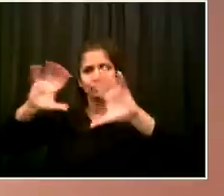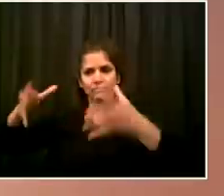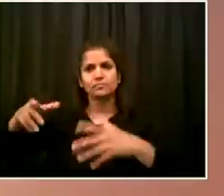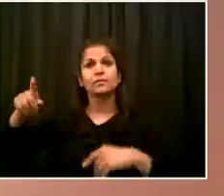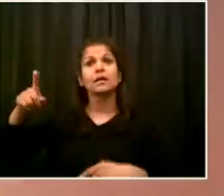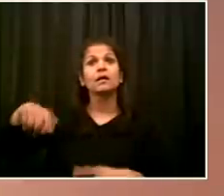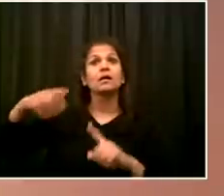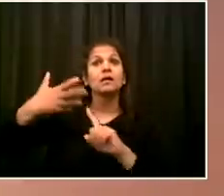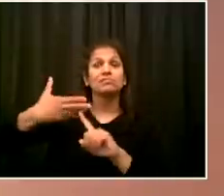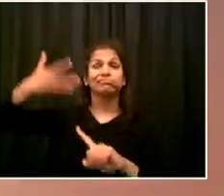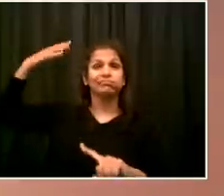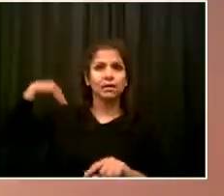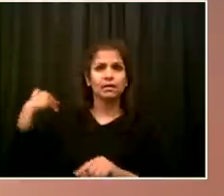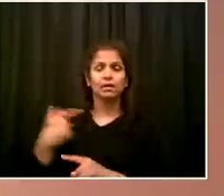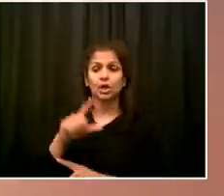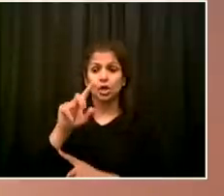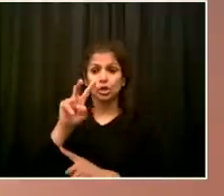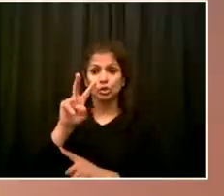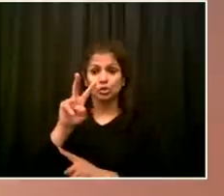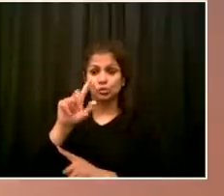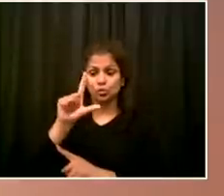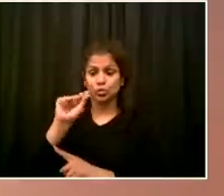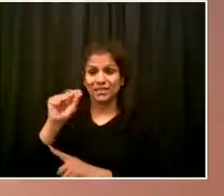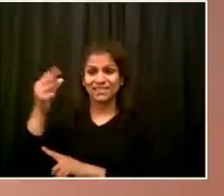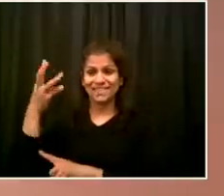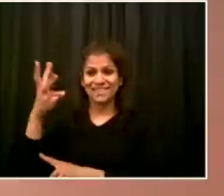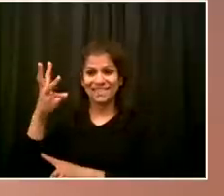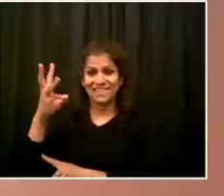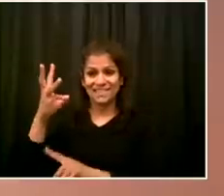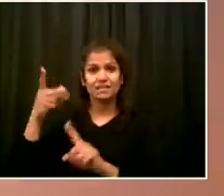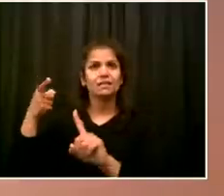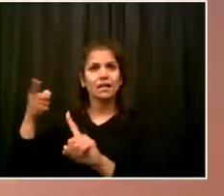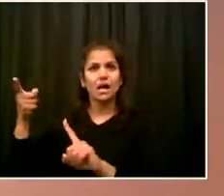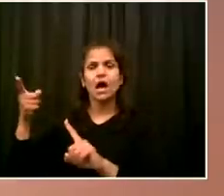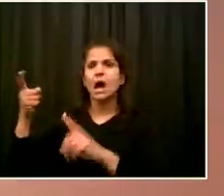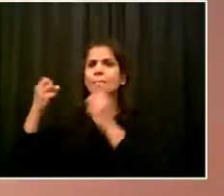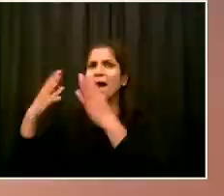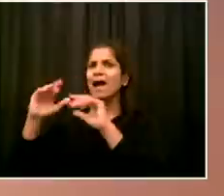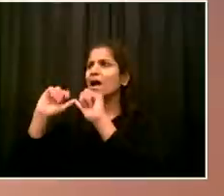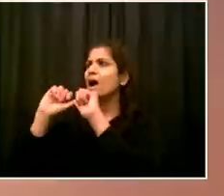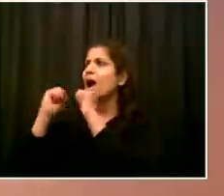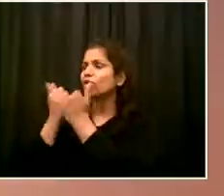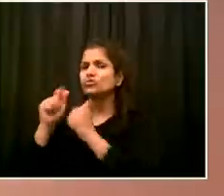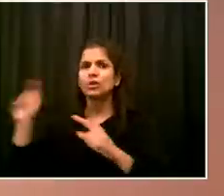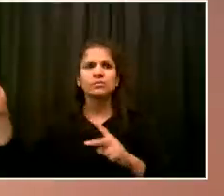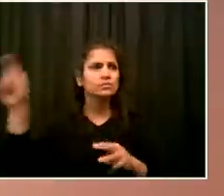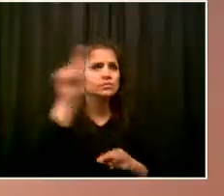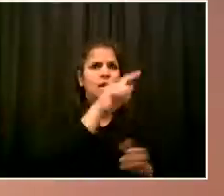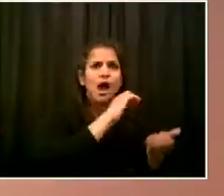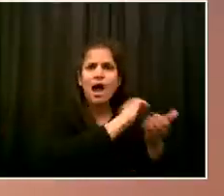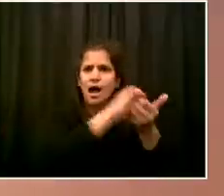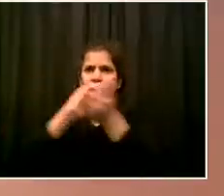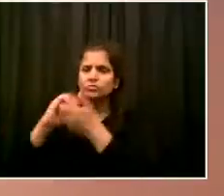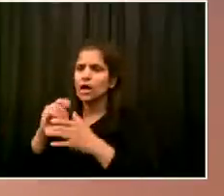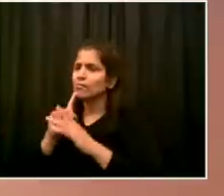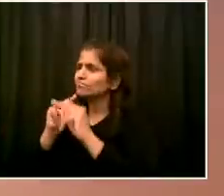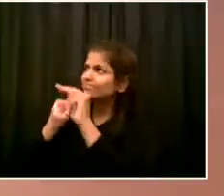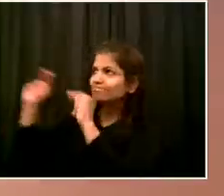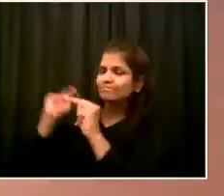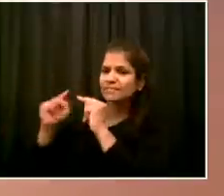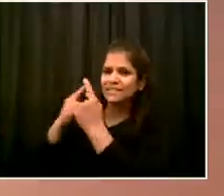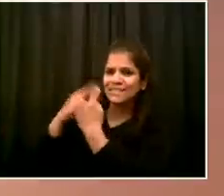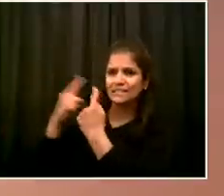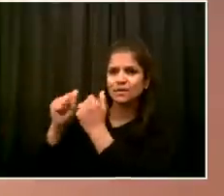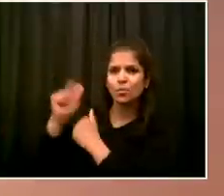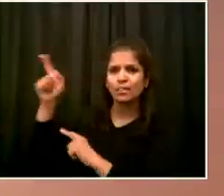remove that restriction. So I think the New York City government position on this has been very clear, but it does require